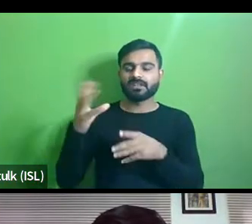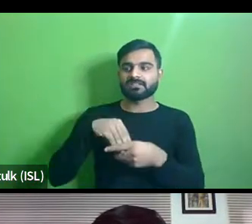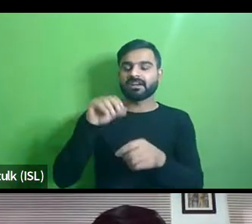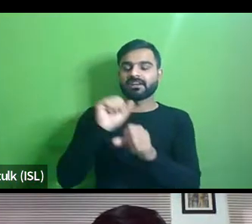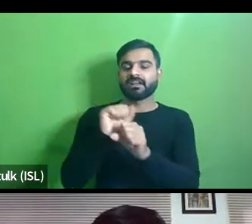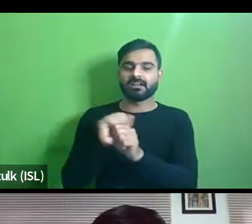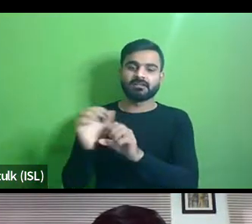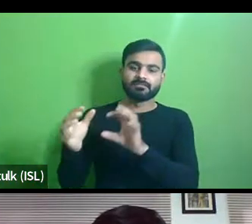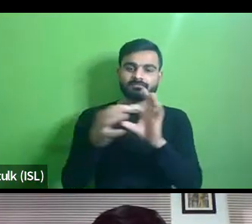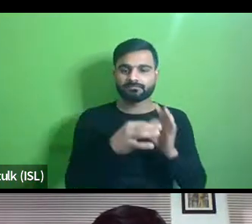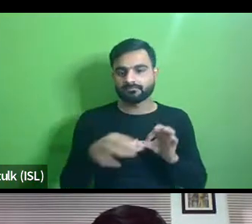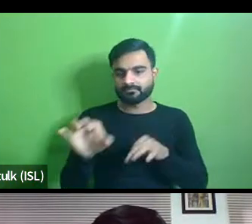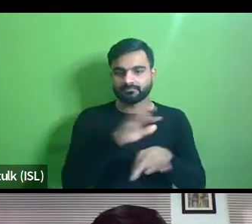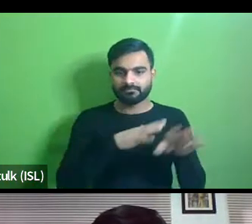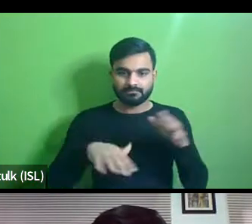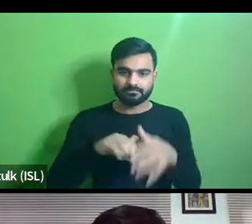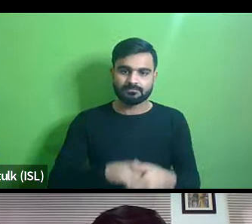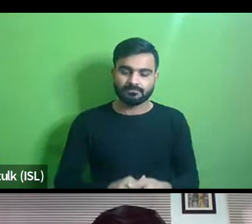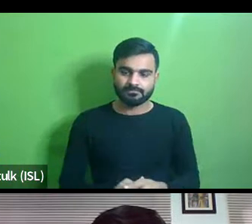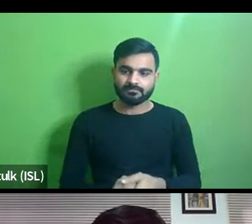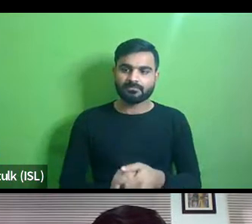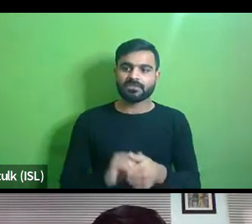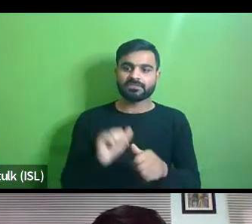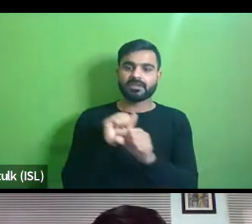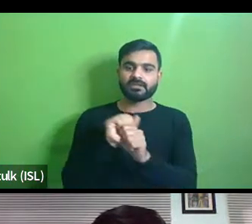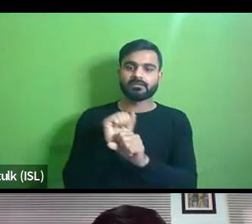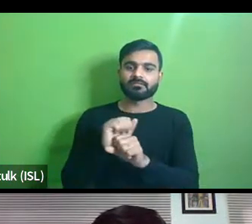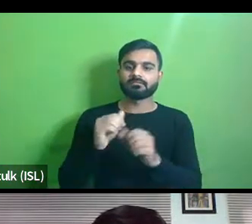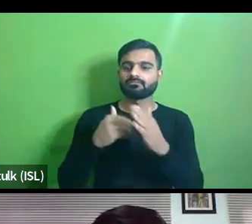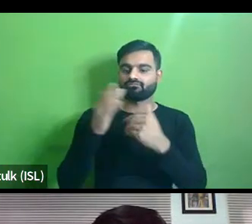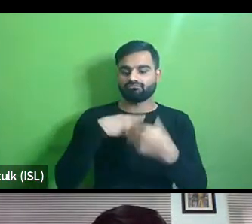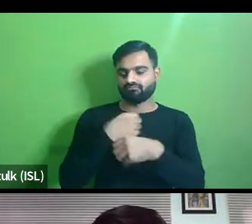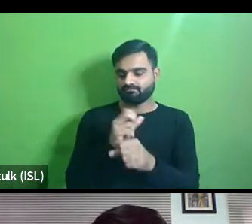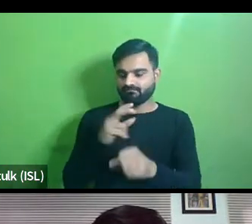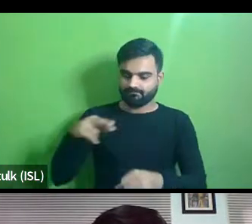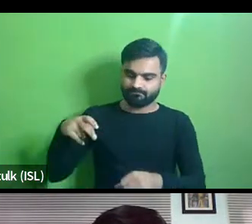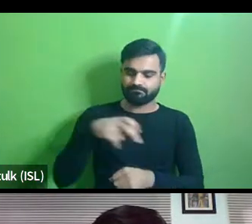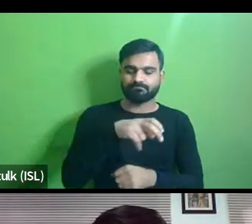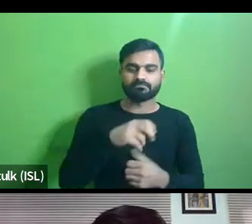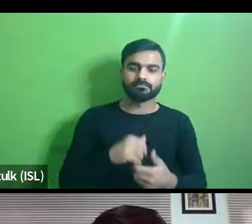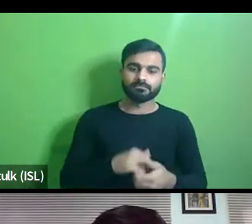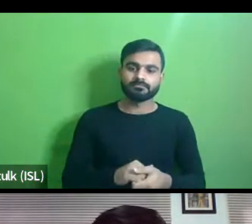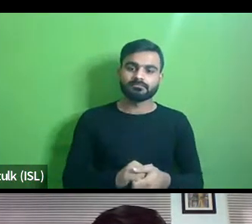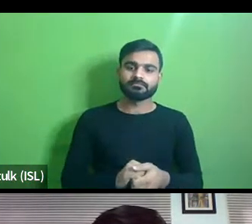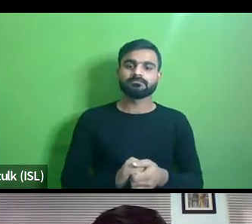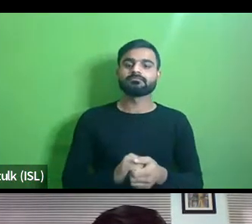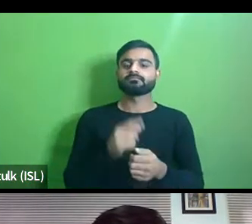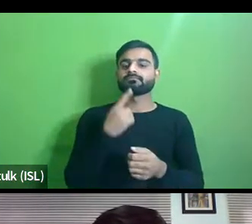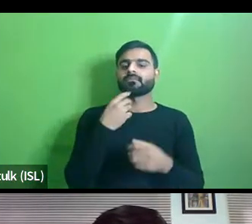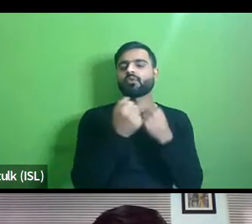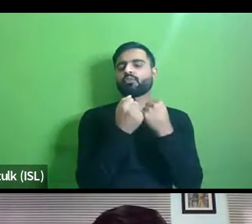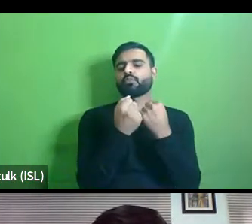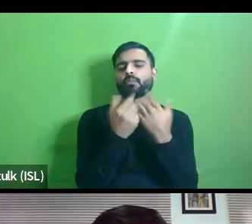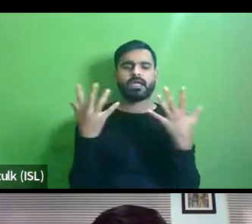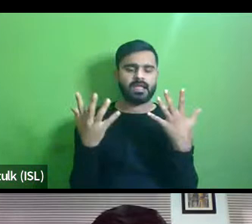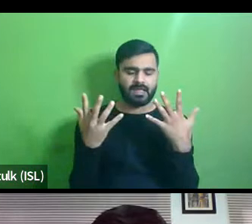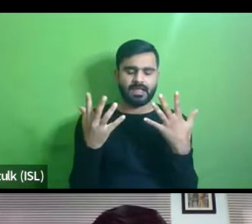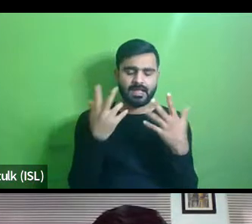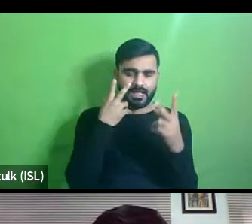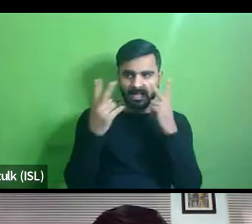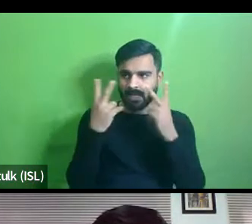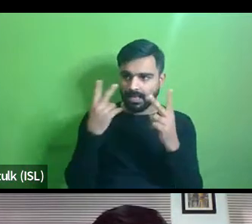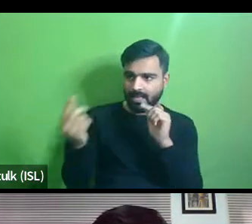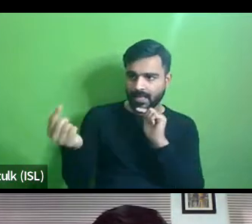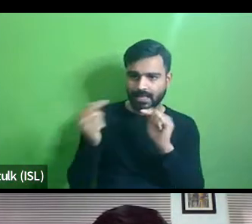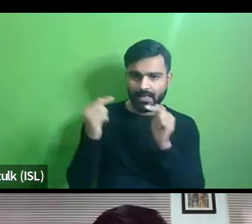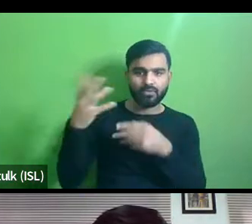are trying to make uh you know better streets and uh there are mistakes that we see i mean a lot of times i'm sure you've all encountered a street